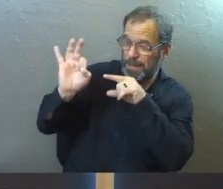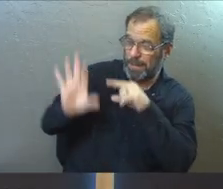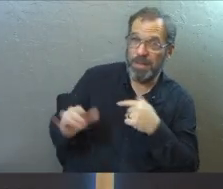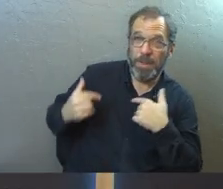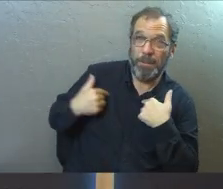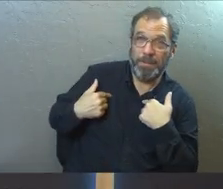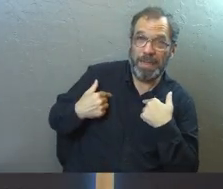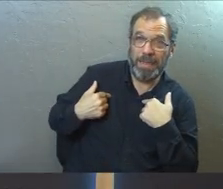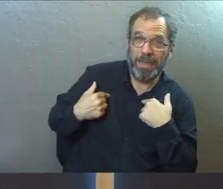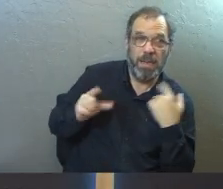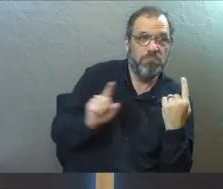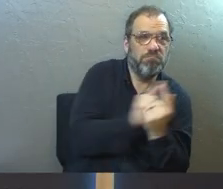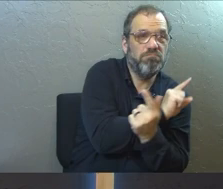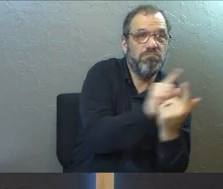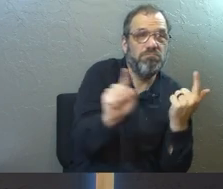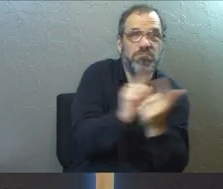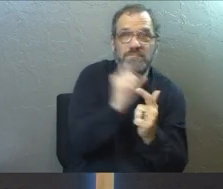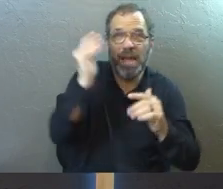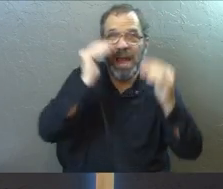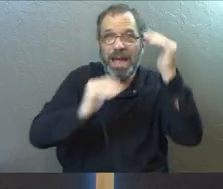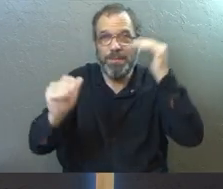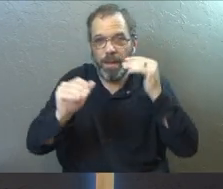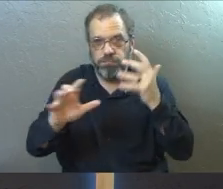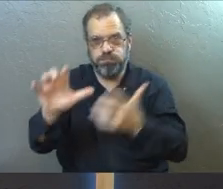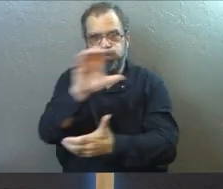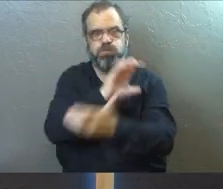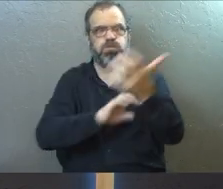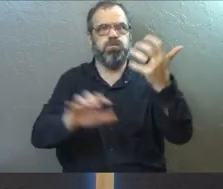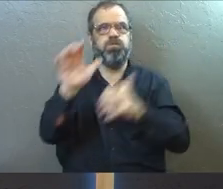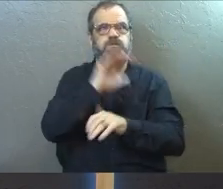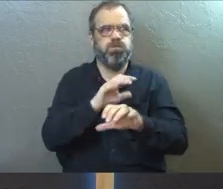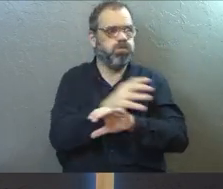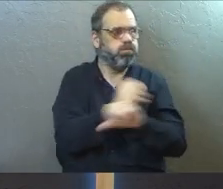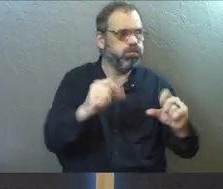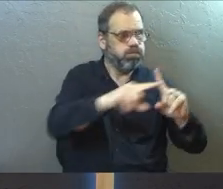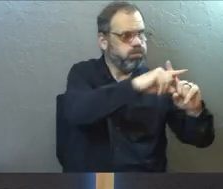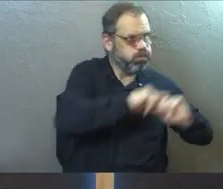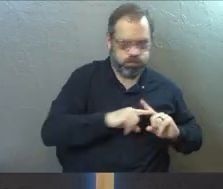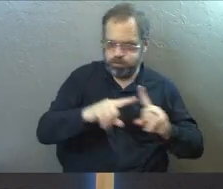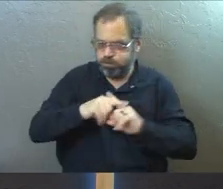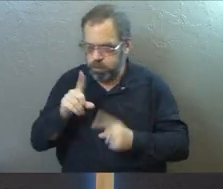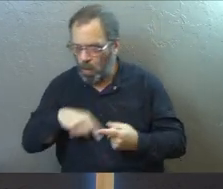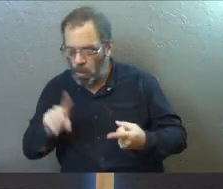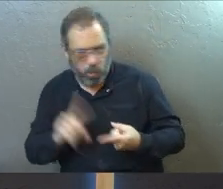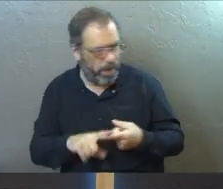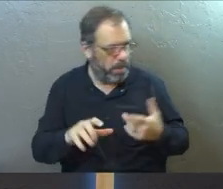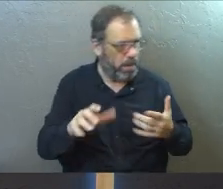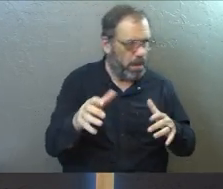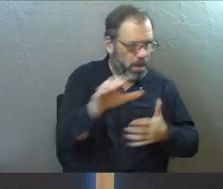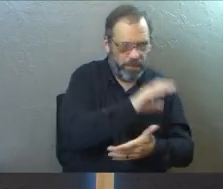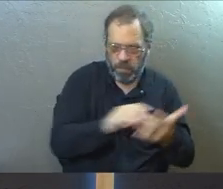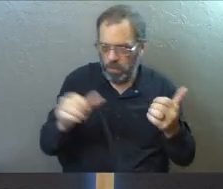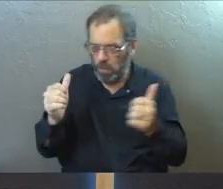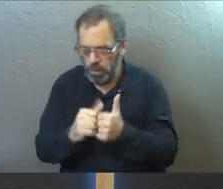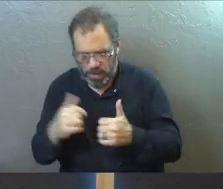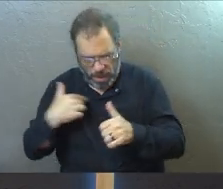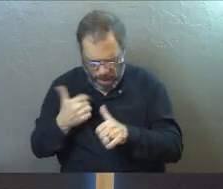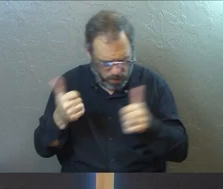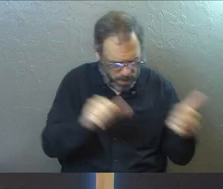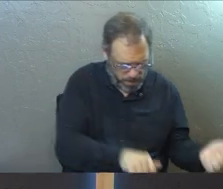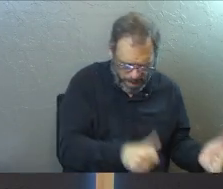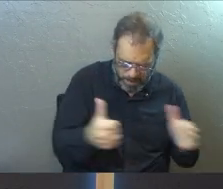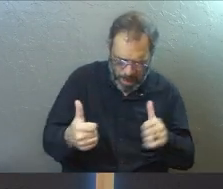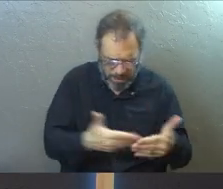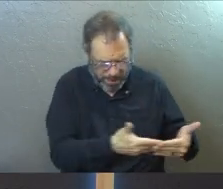Pastorally, I've met a lot of adults who are really confused about when they got saved. Who are really confused about when I got